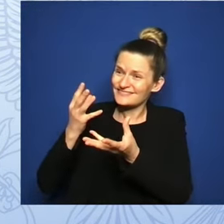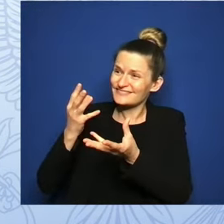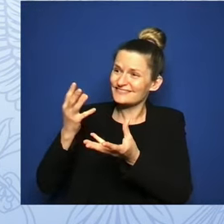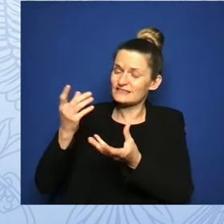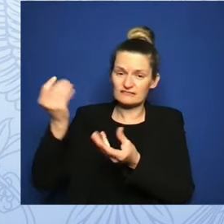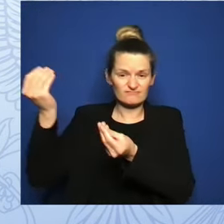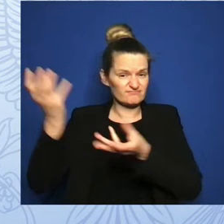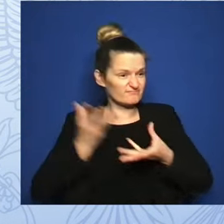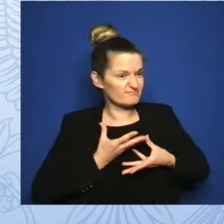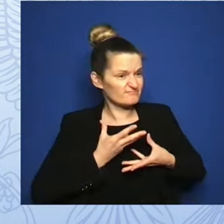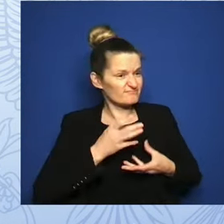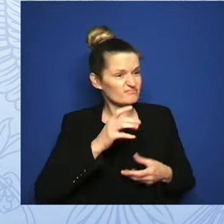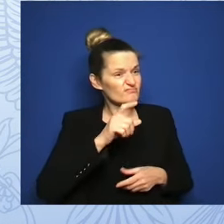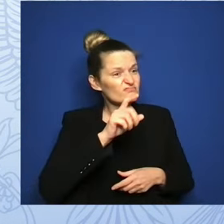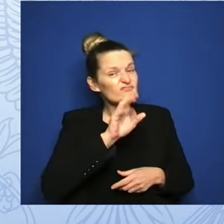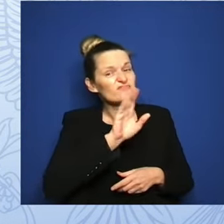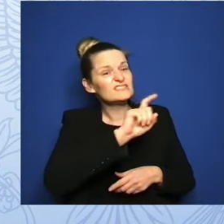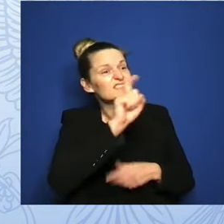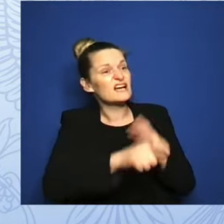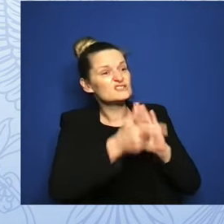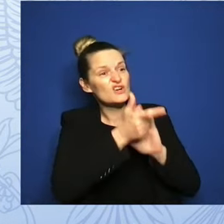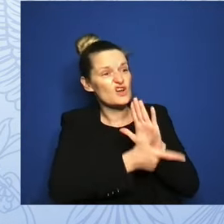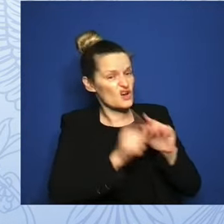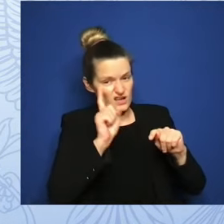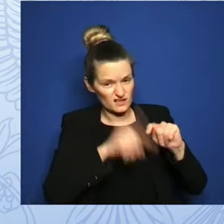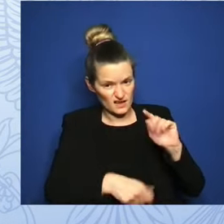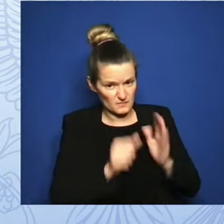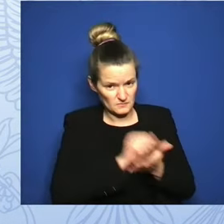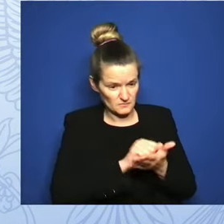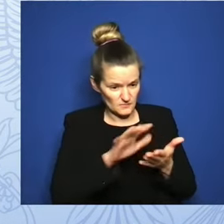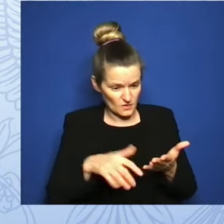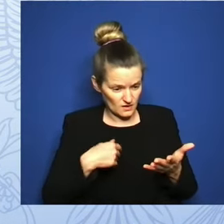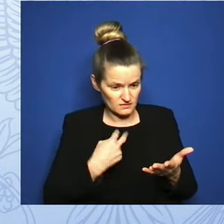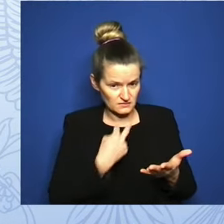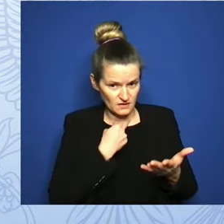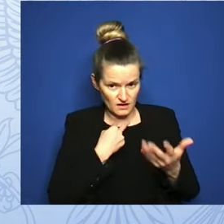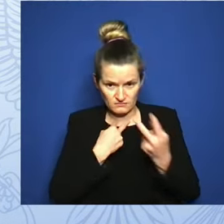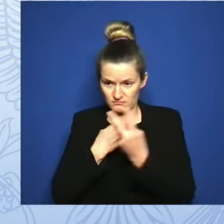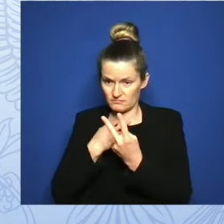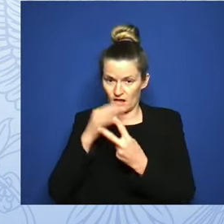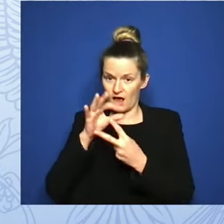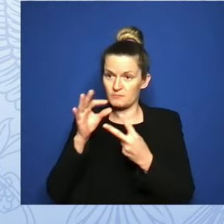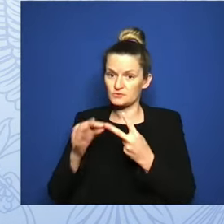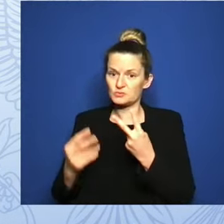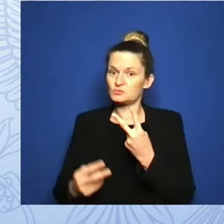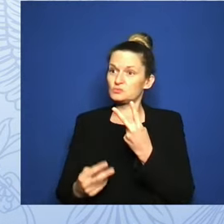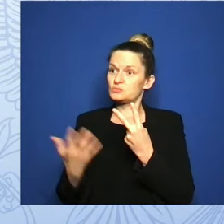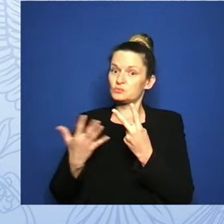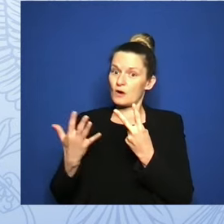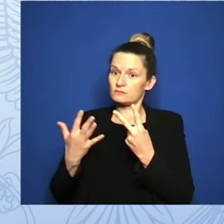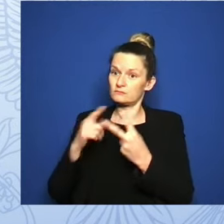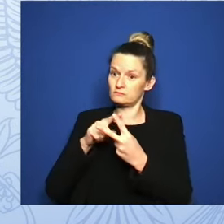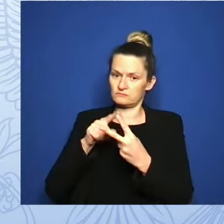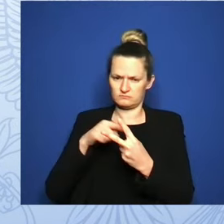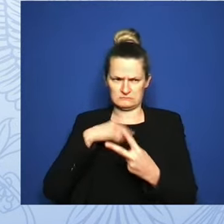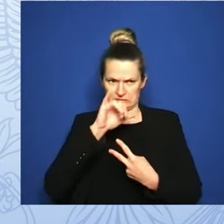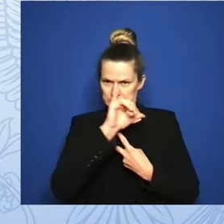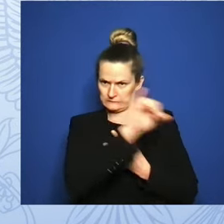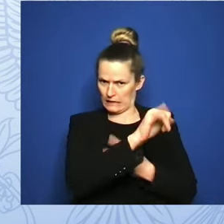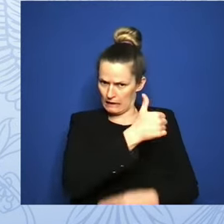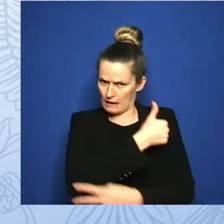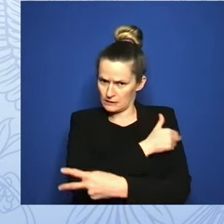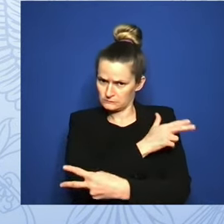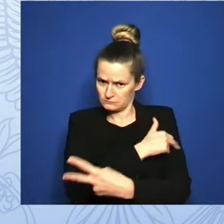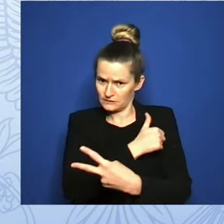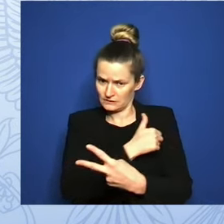Consequentially, I was given two options. I could either stay in the hospital to wait for my baby to die, at which